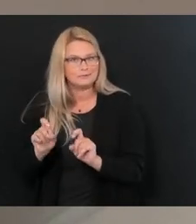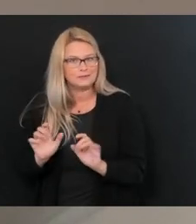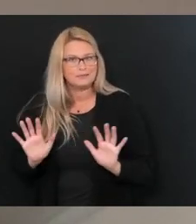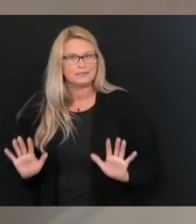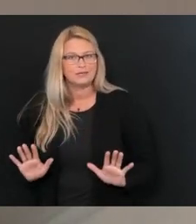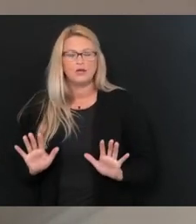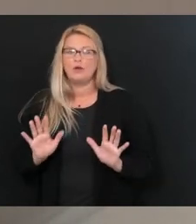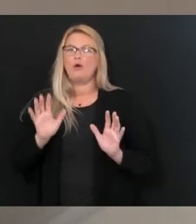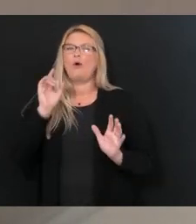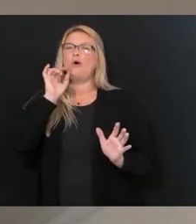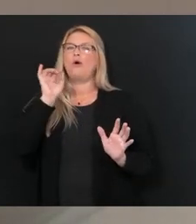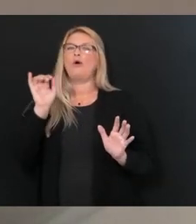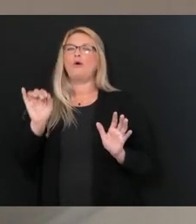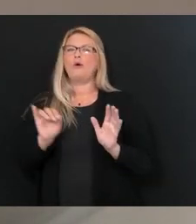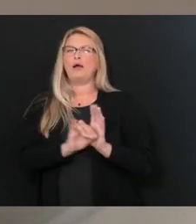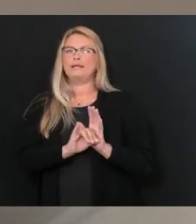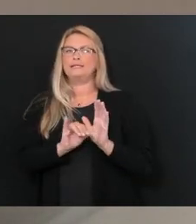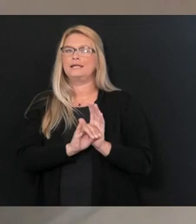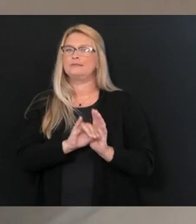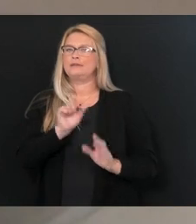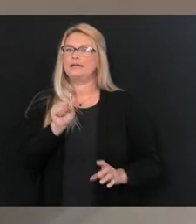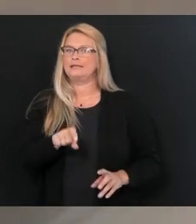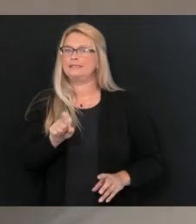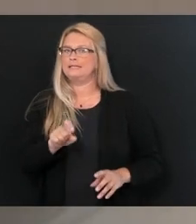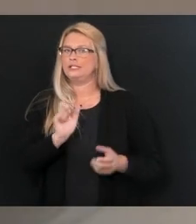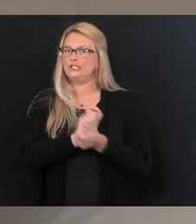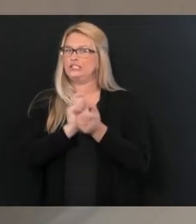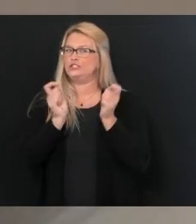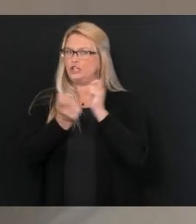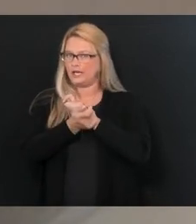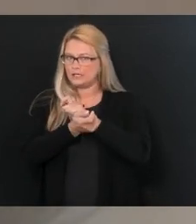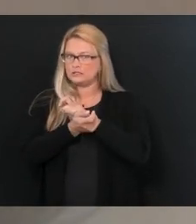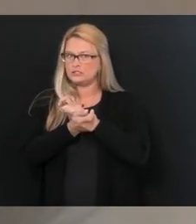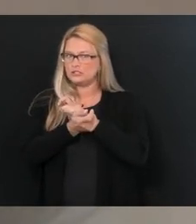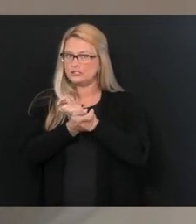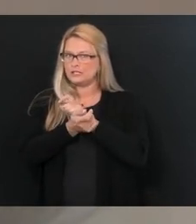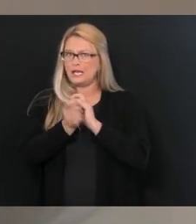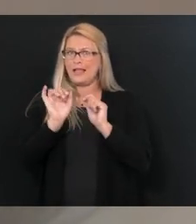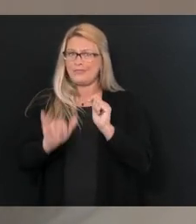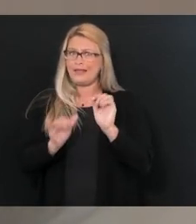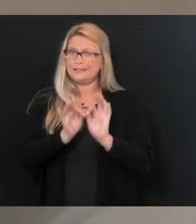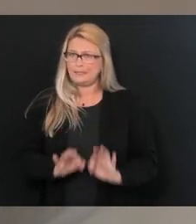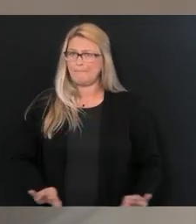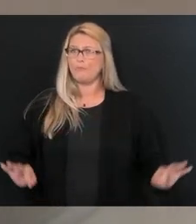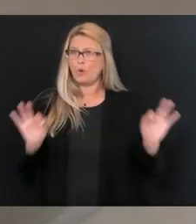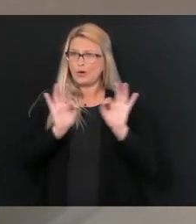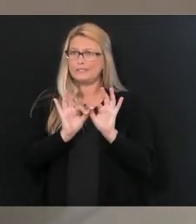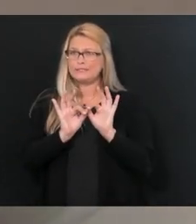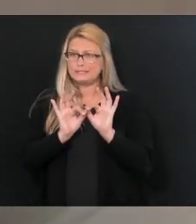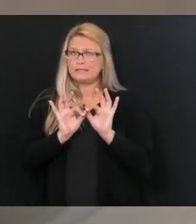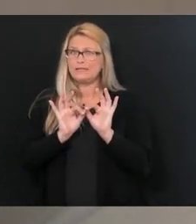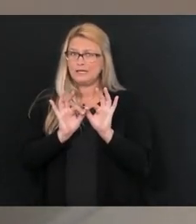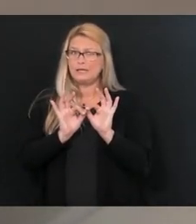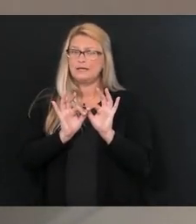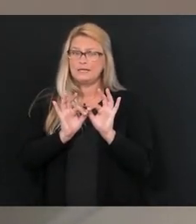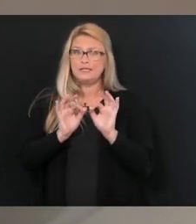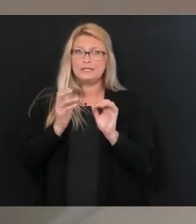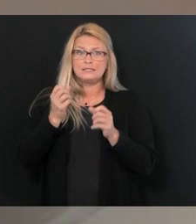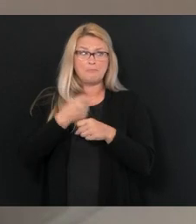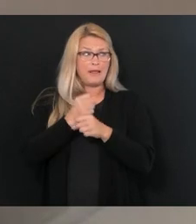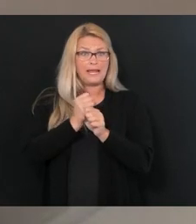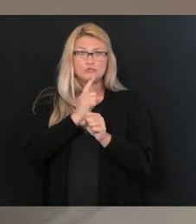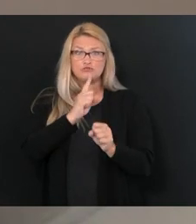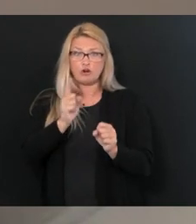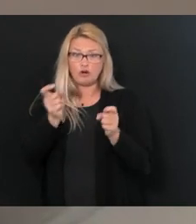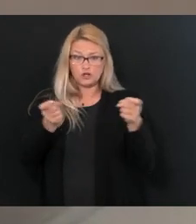so we recognized that one of the real cornerstones, one of the most important factors in controlling COVID